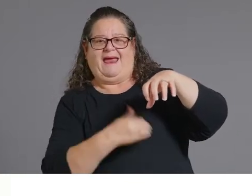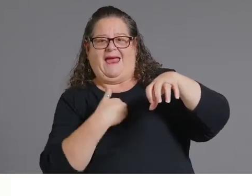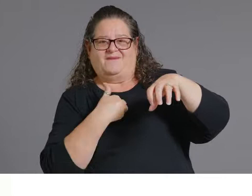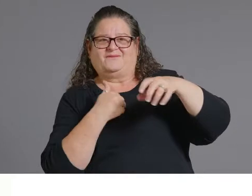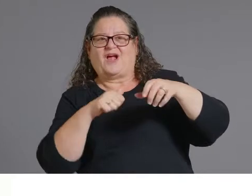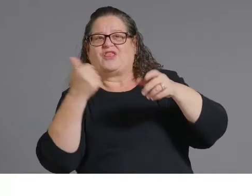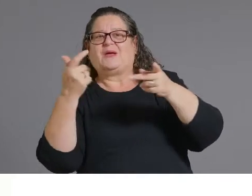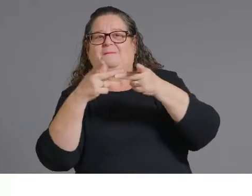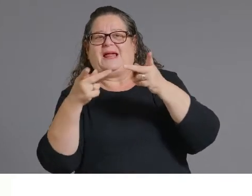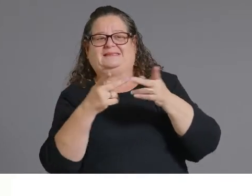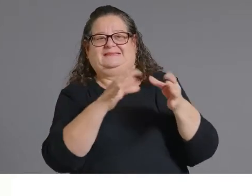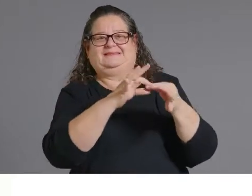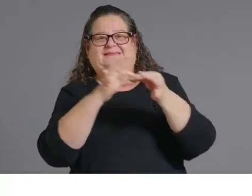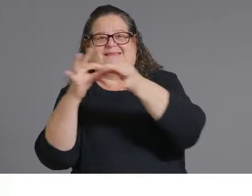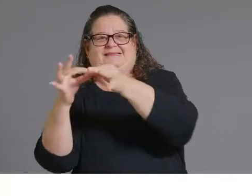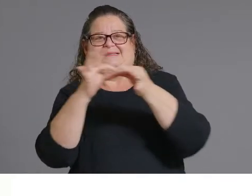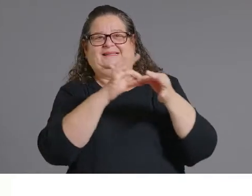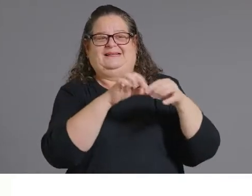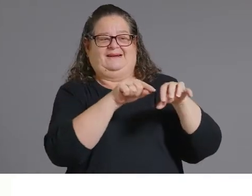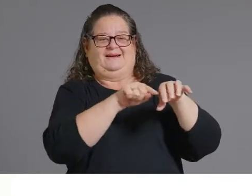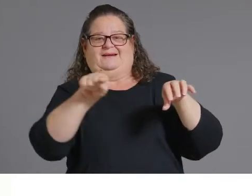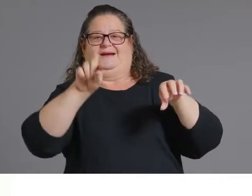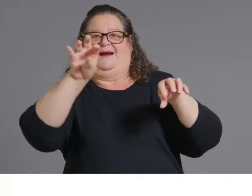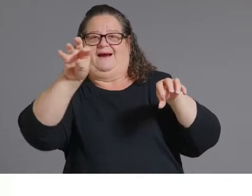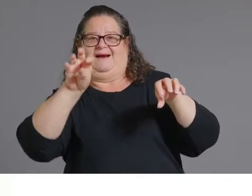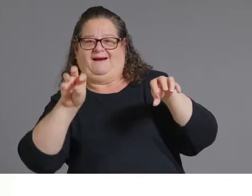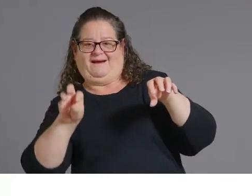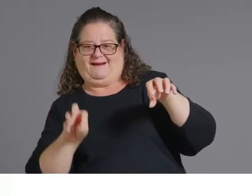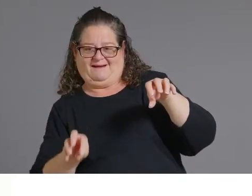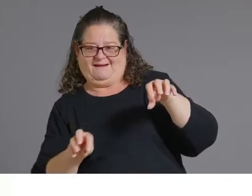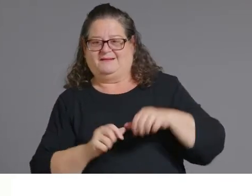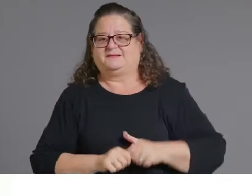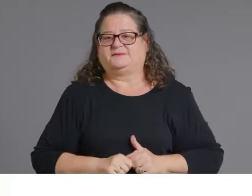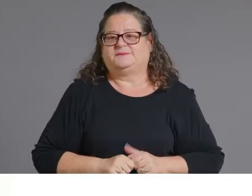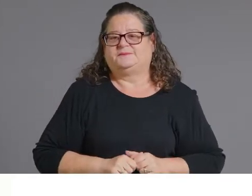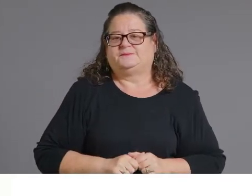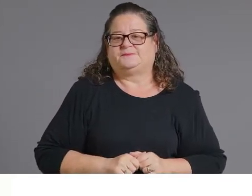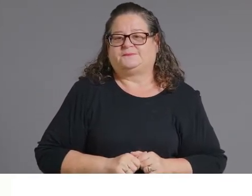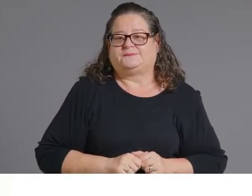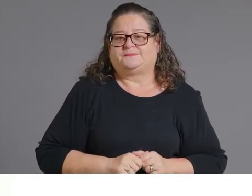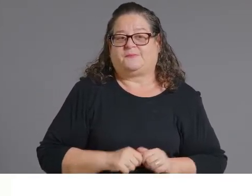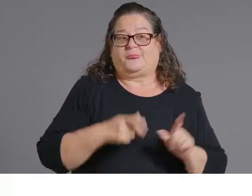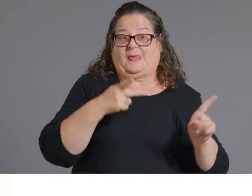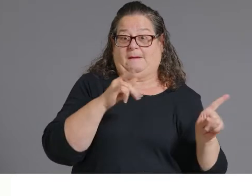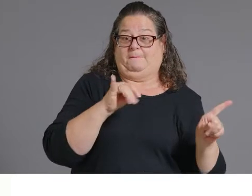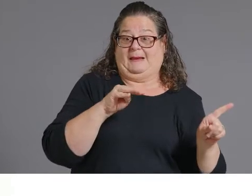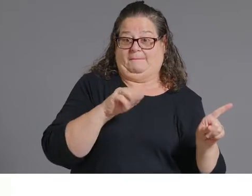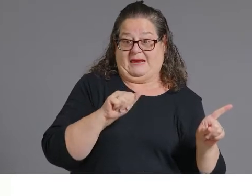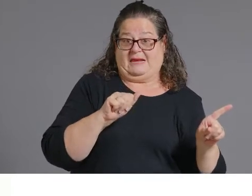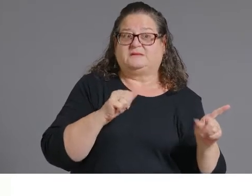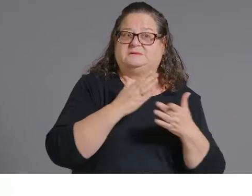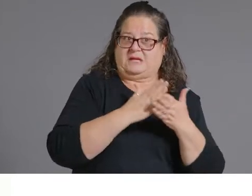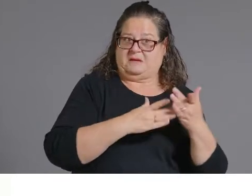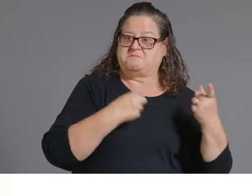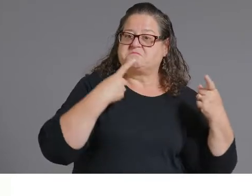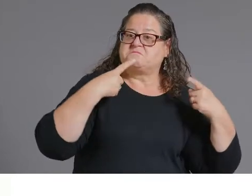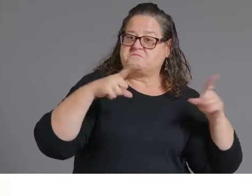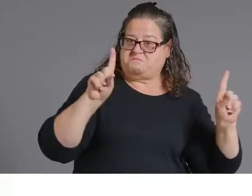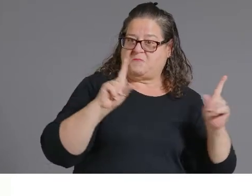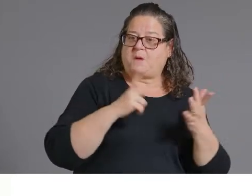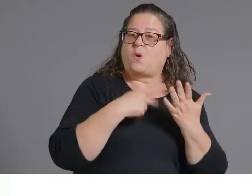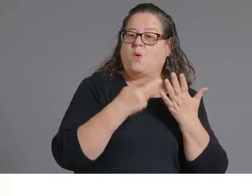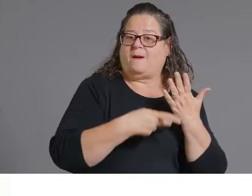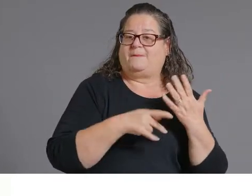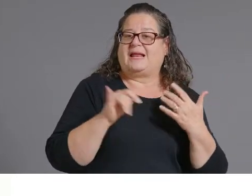the community. Pima County has launched some successful initiatives including Vax After Dark and then Yuma County